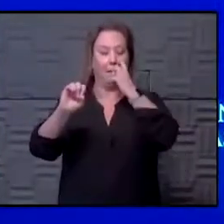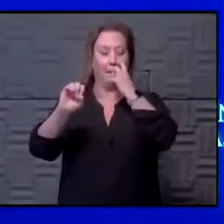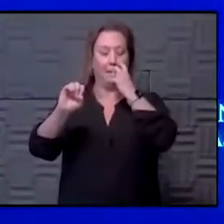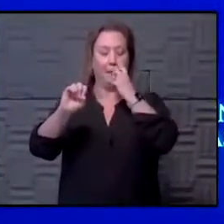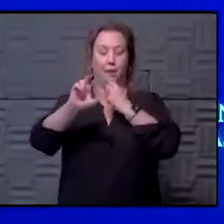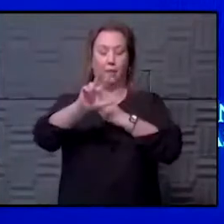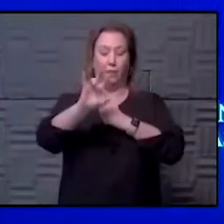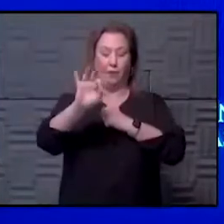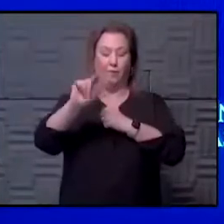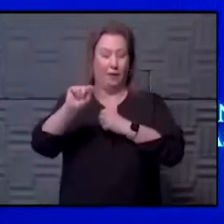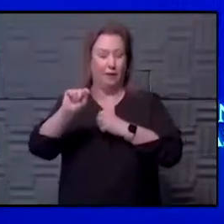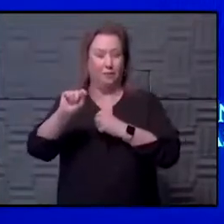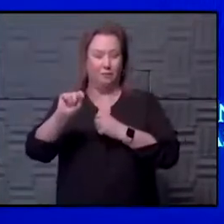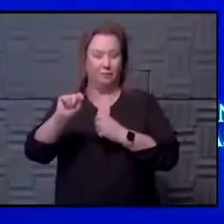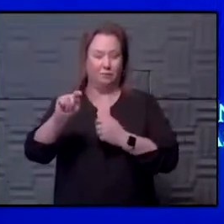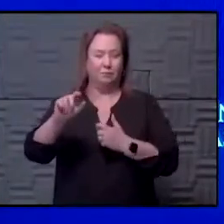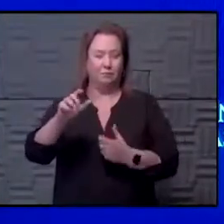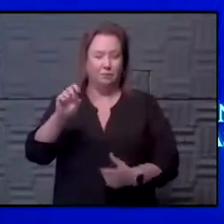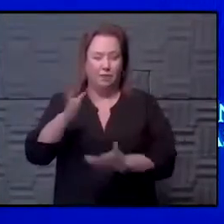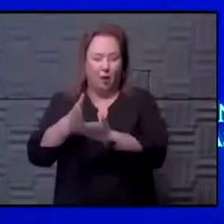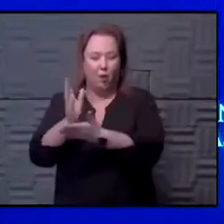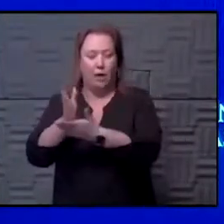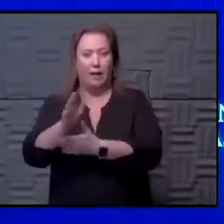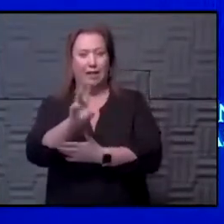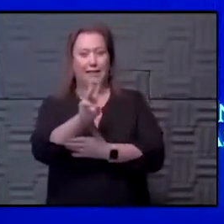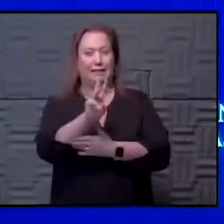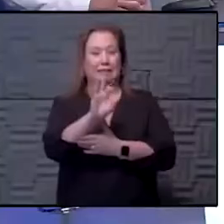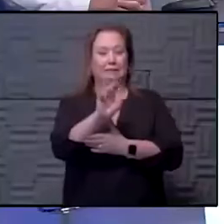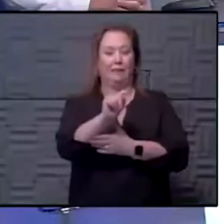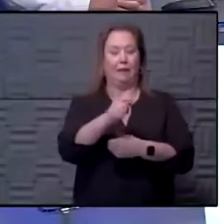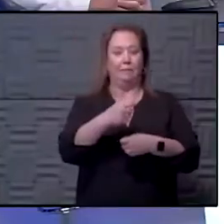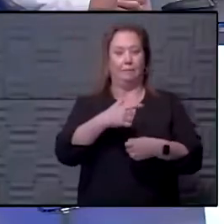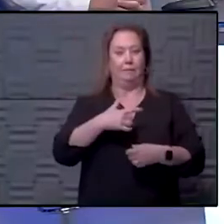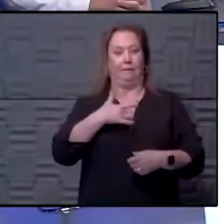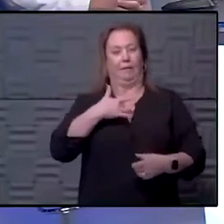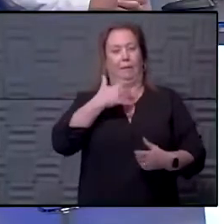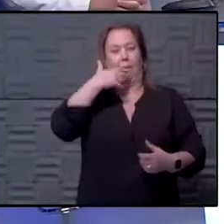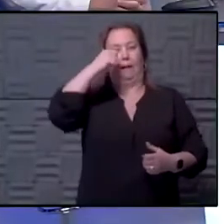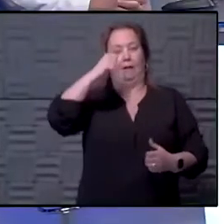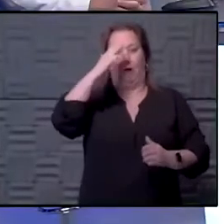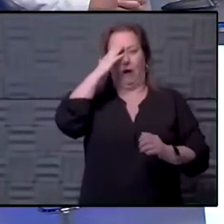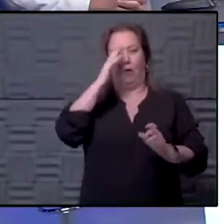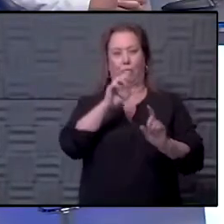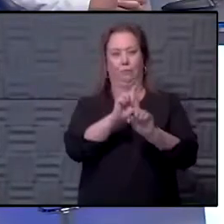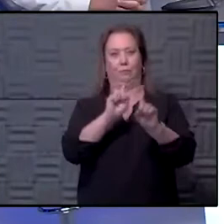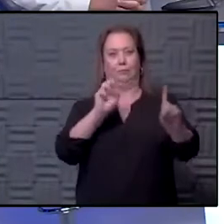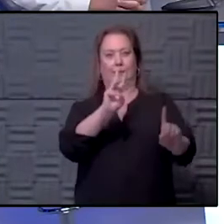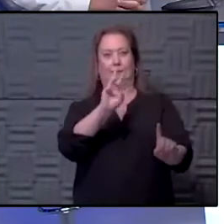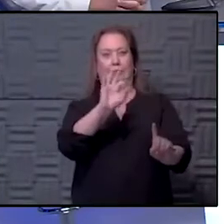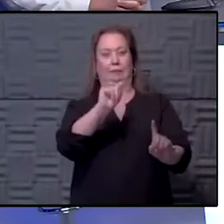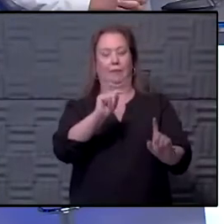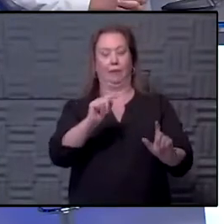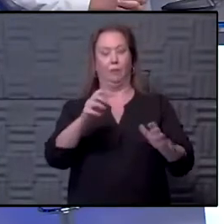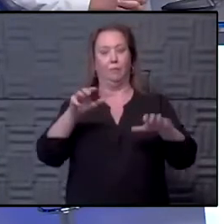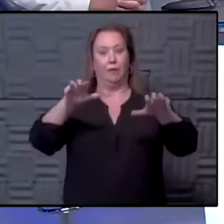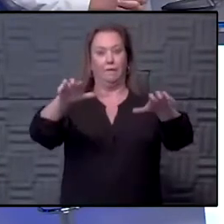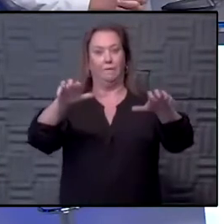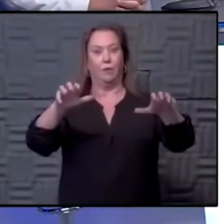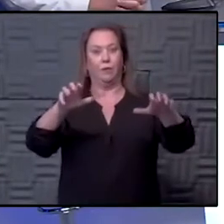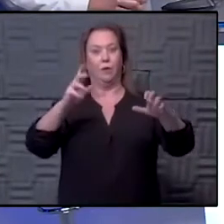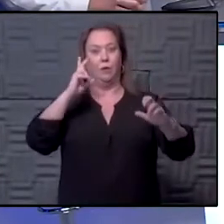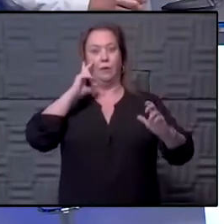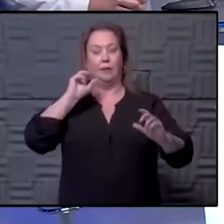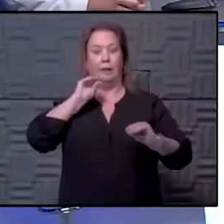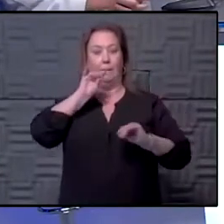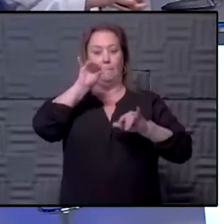Three feet is probably okay. Six feet makes me even feel better because I know the dynamic of it. And when we've been in the freezer before, we watch how far our